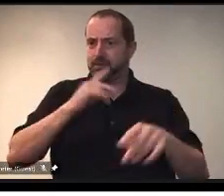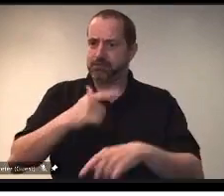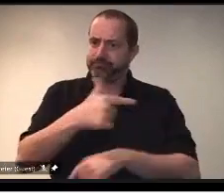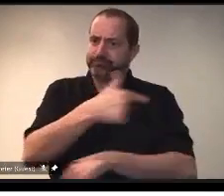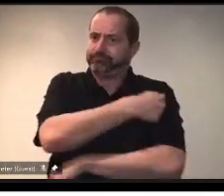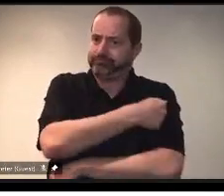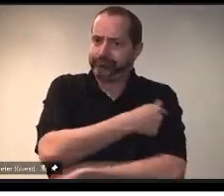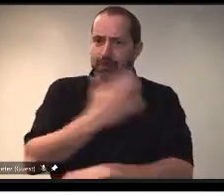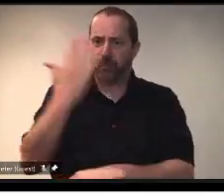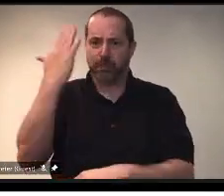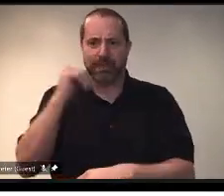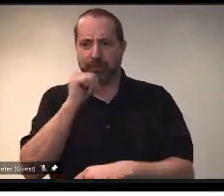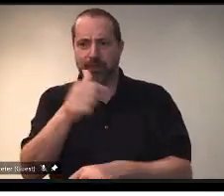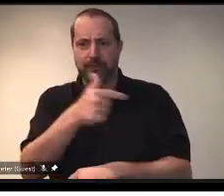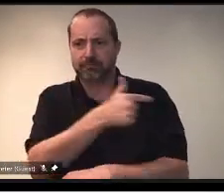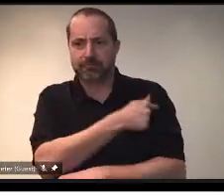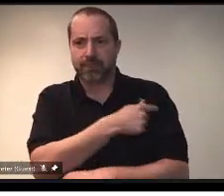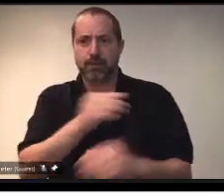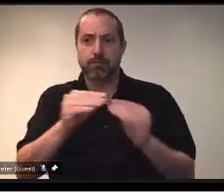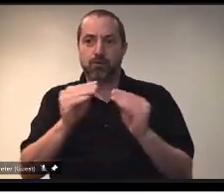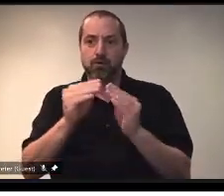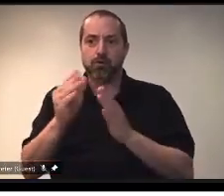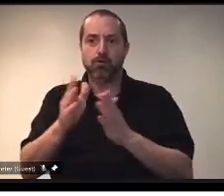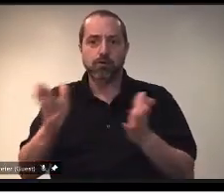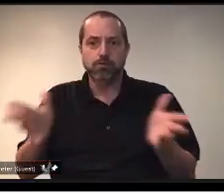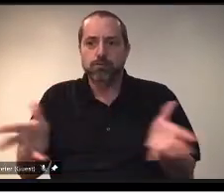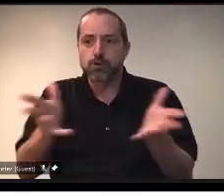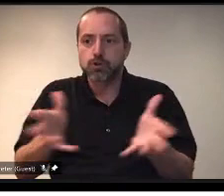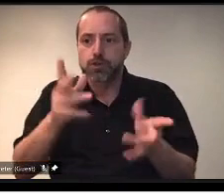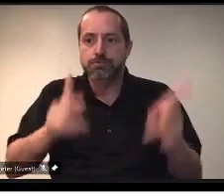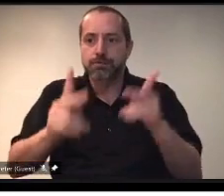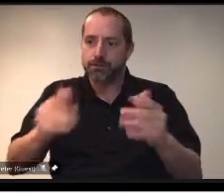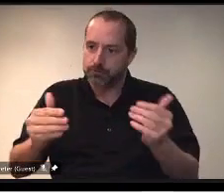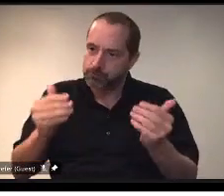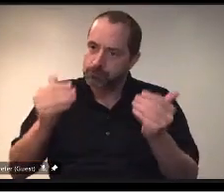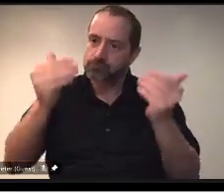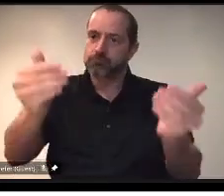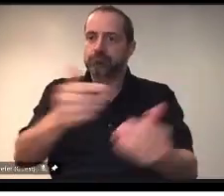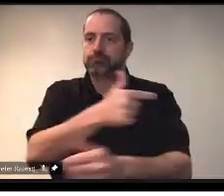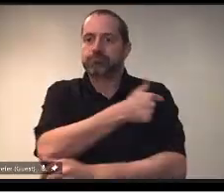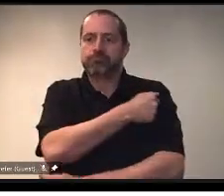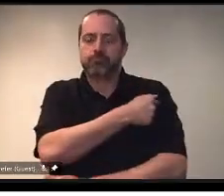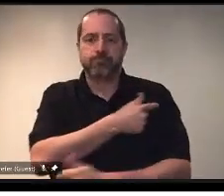incentives like we're seeing in other provinces to continue people to get their first doses?